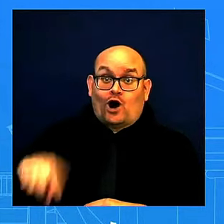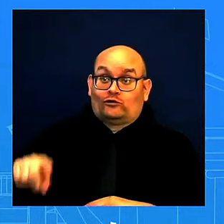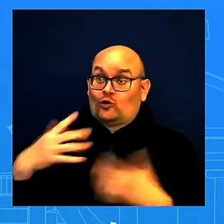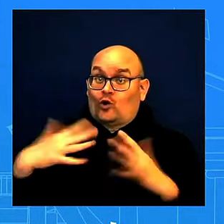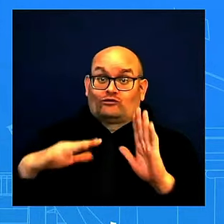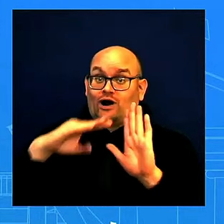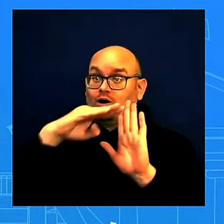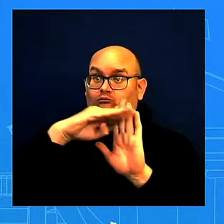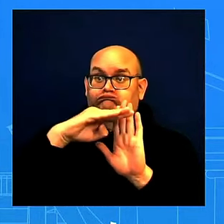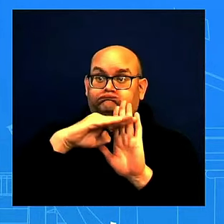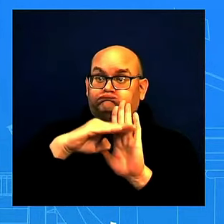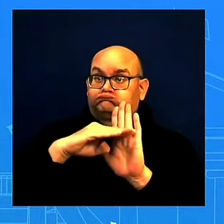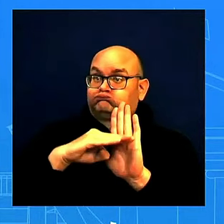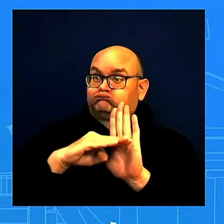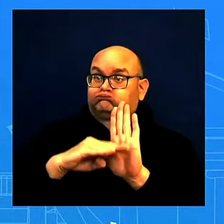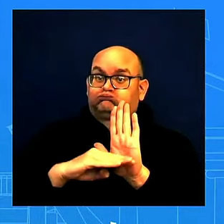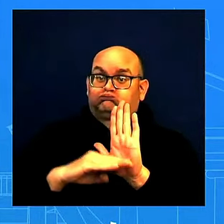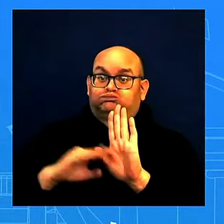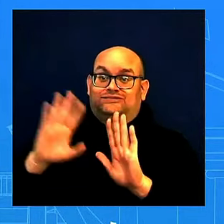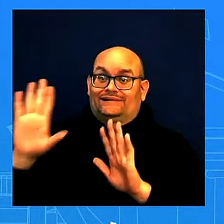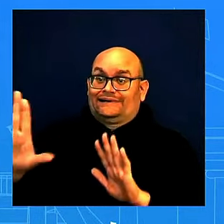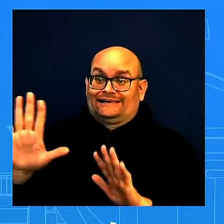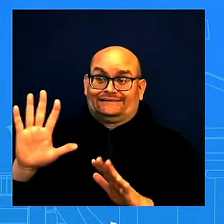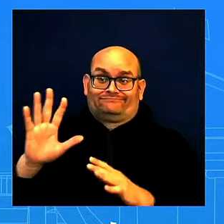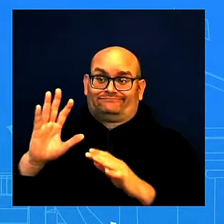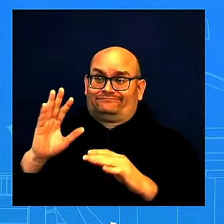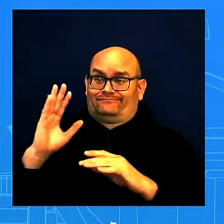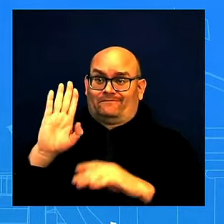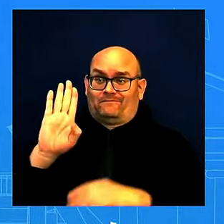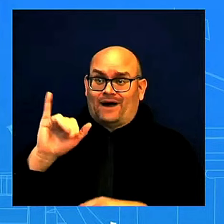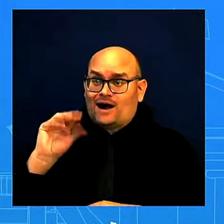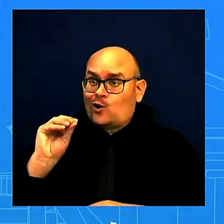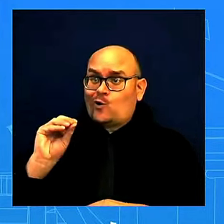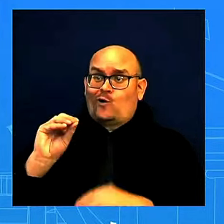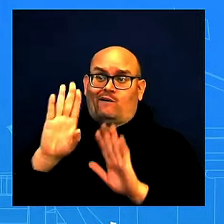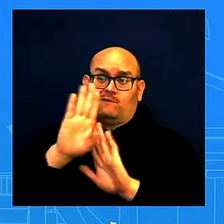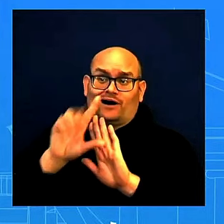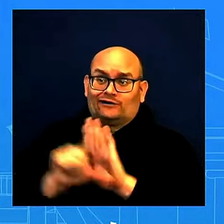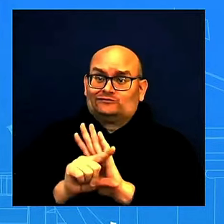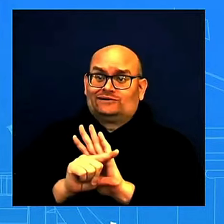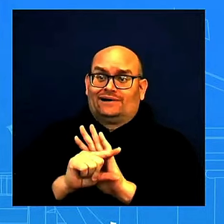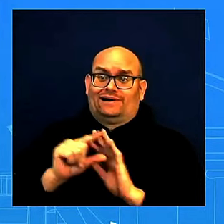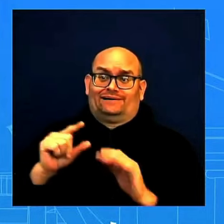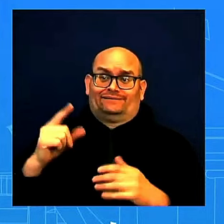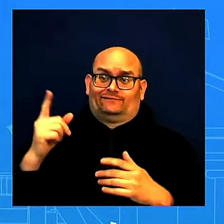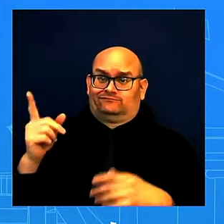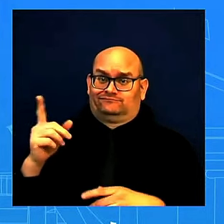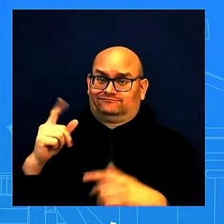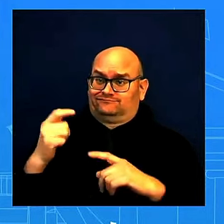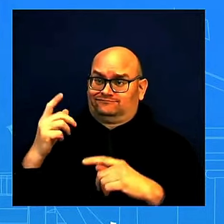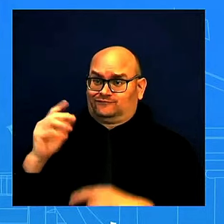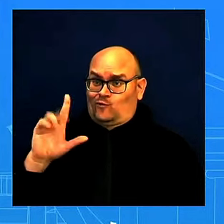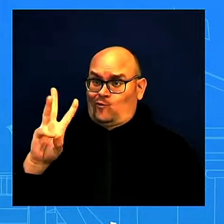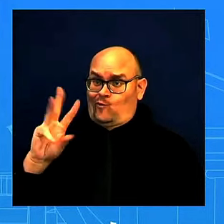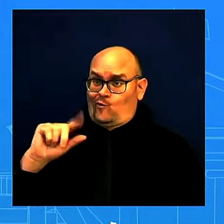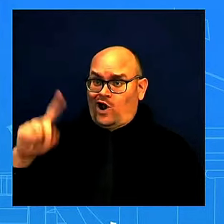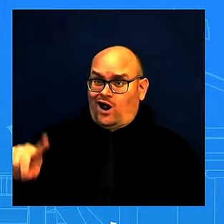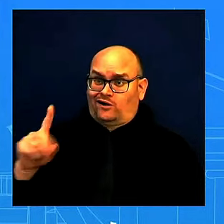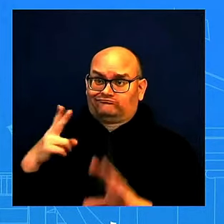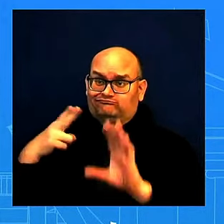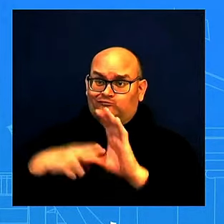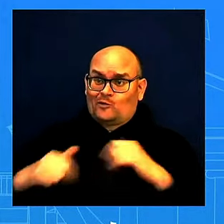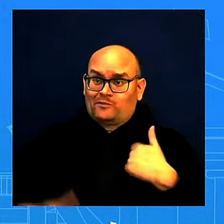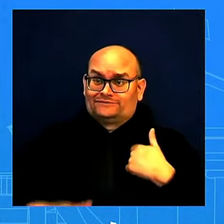This is someone who enlisted at 17 years old to serve his country. He was part of the Army National Guard for 24 years.